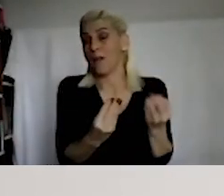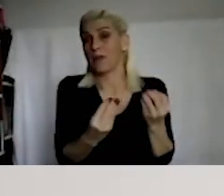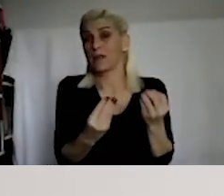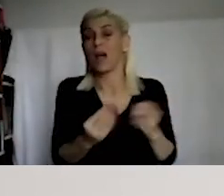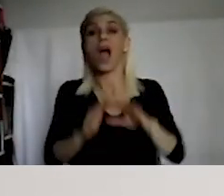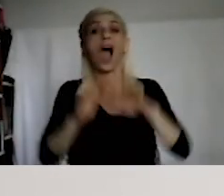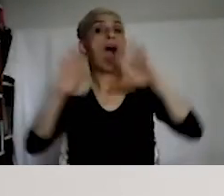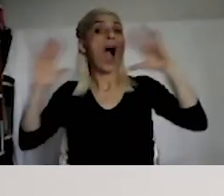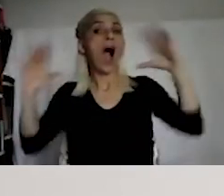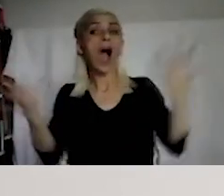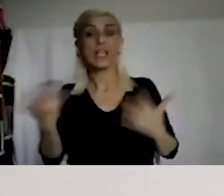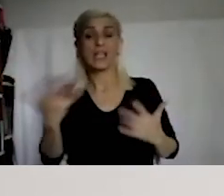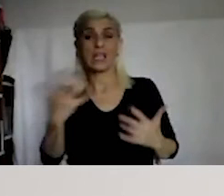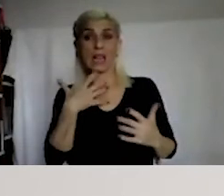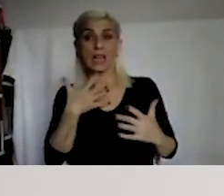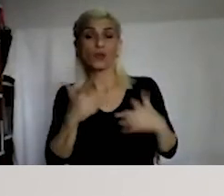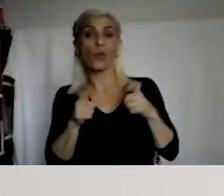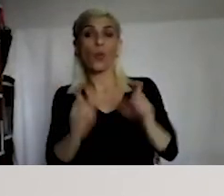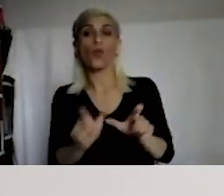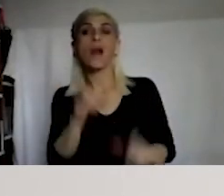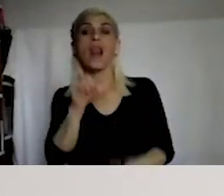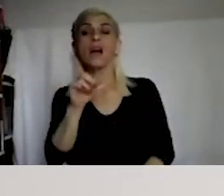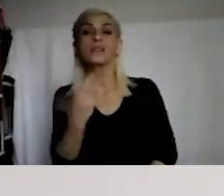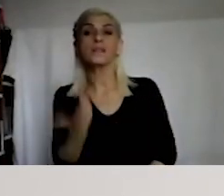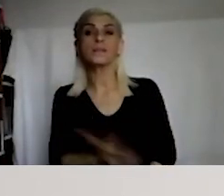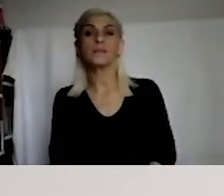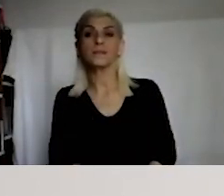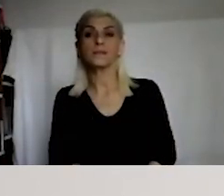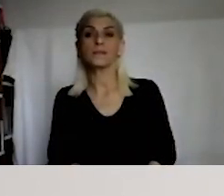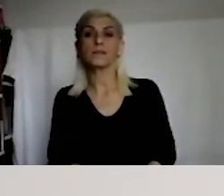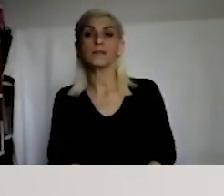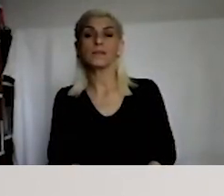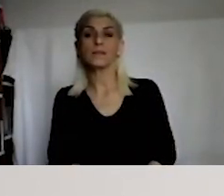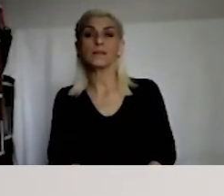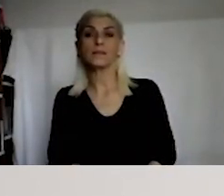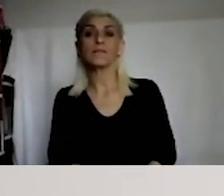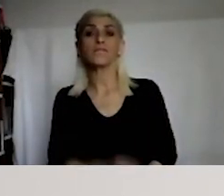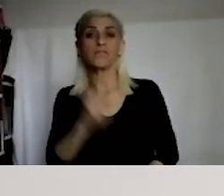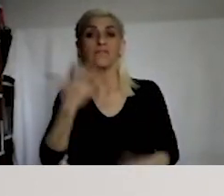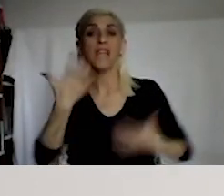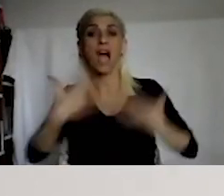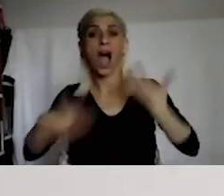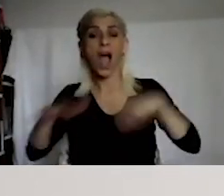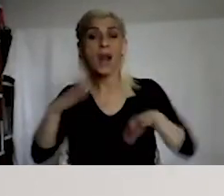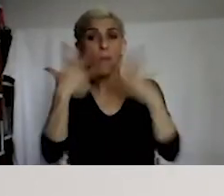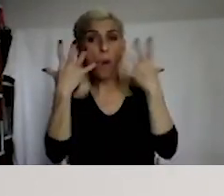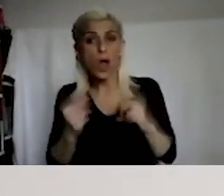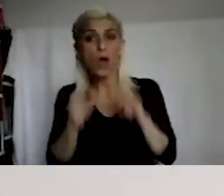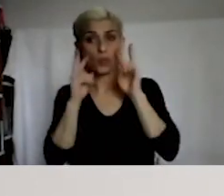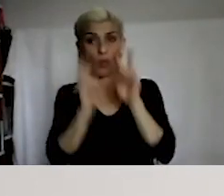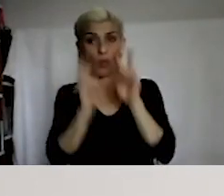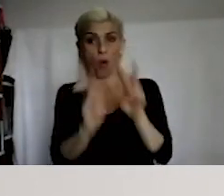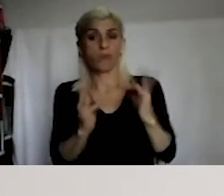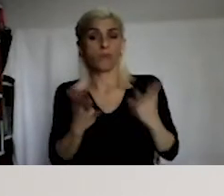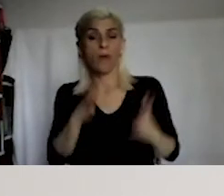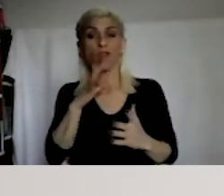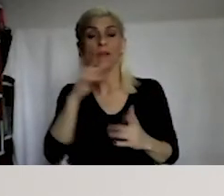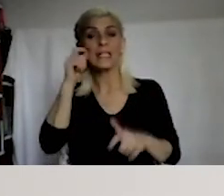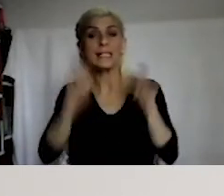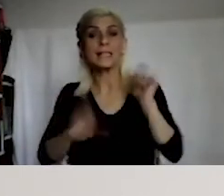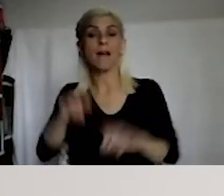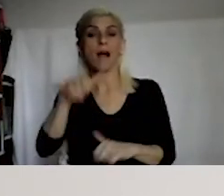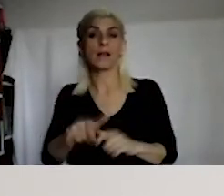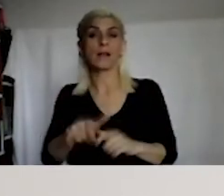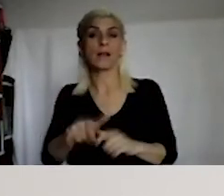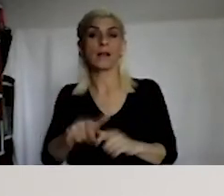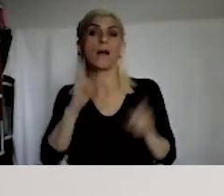that should be protected within the scope of freedom of expression? So we need to discern. In that, I should